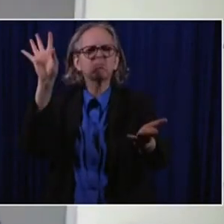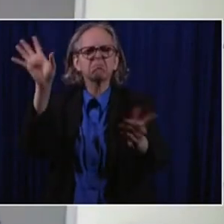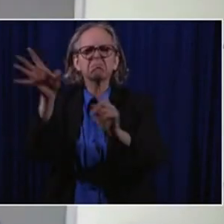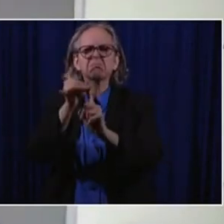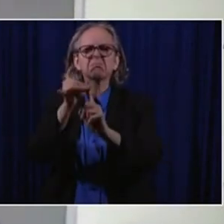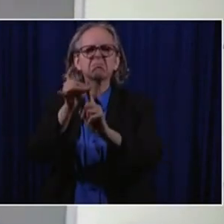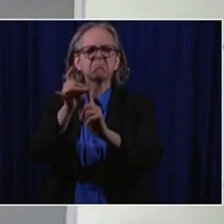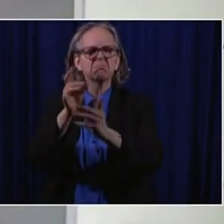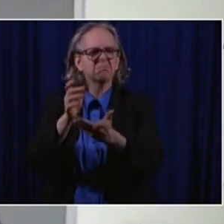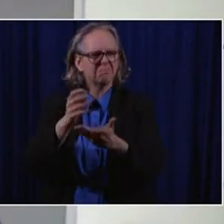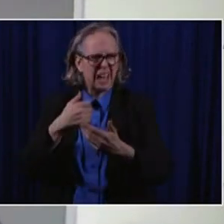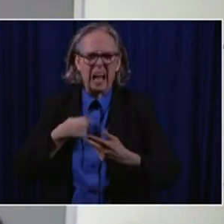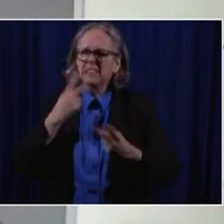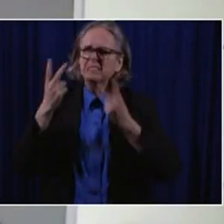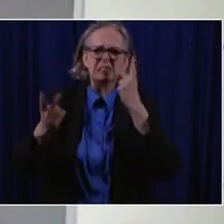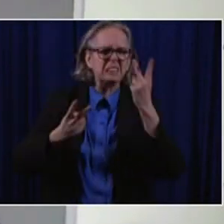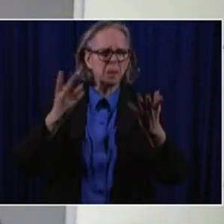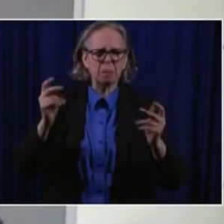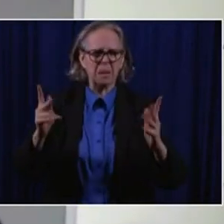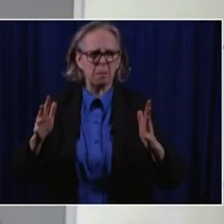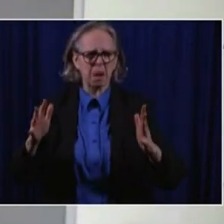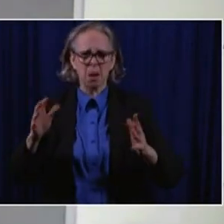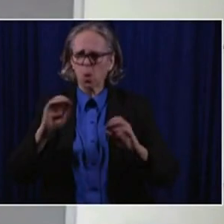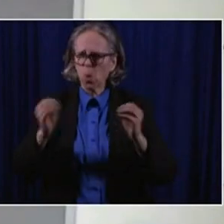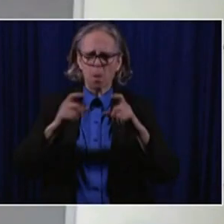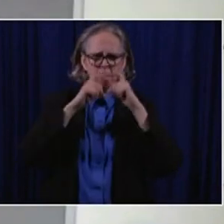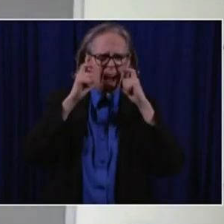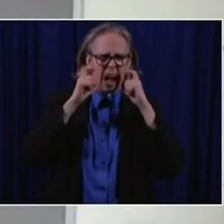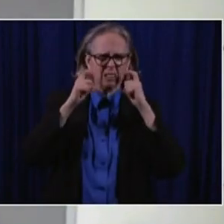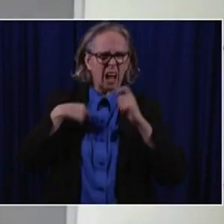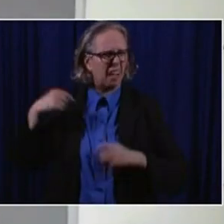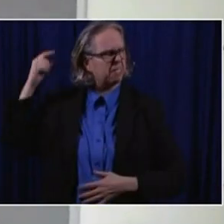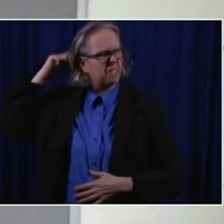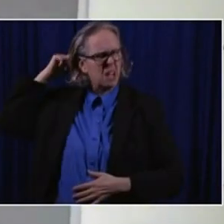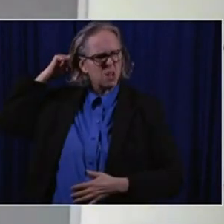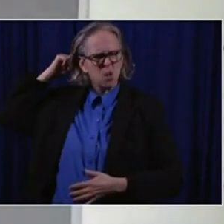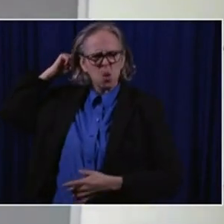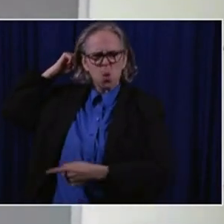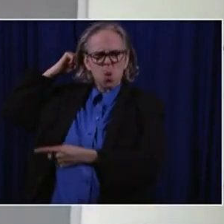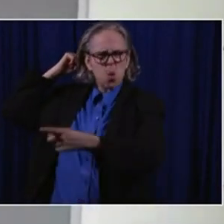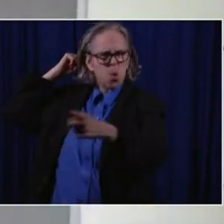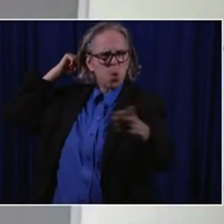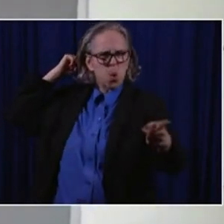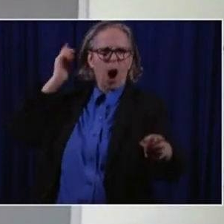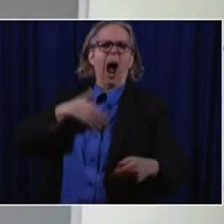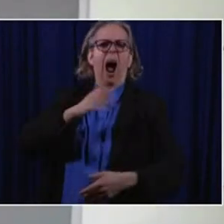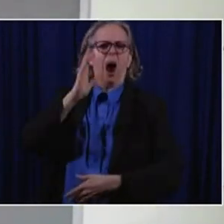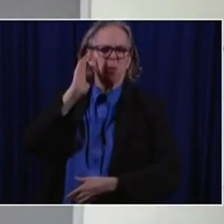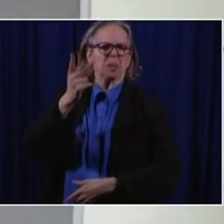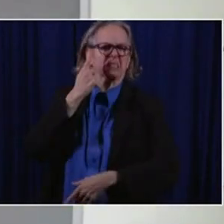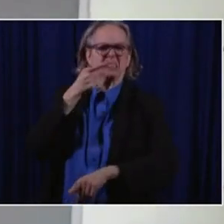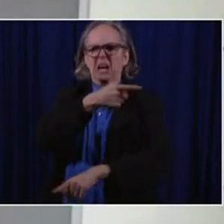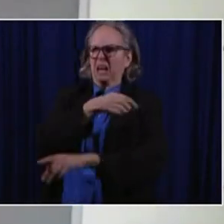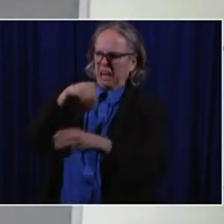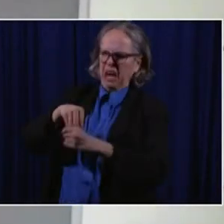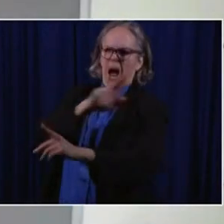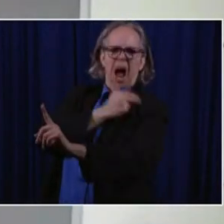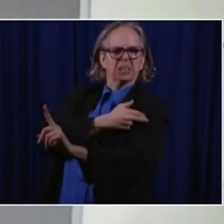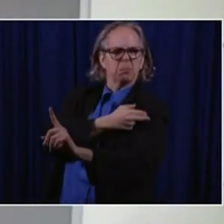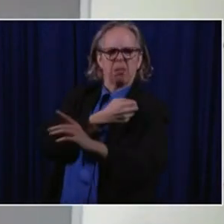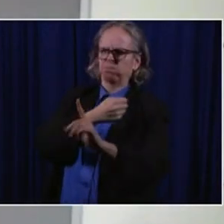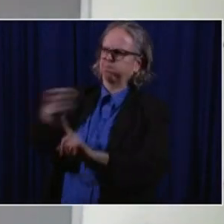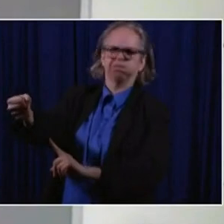hospital soon. And that's not where I want, that's not where I want to see them, but we as a community have to care about each other and